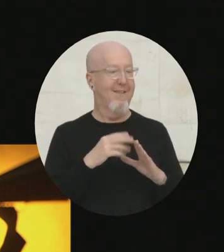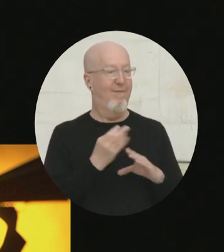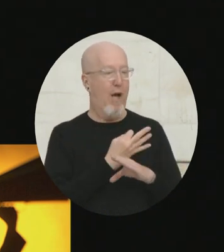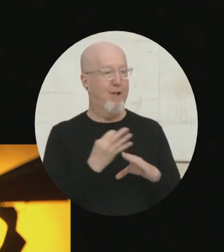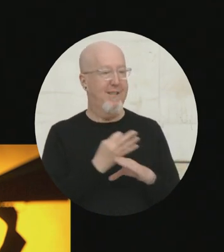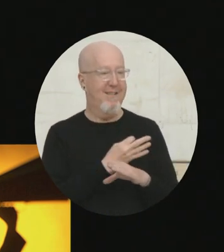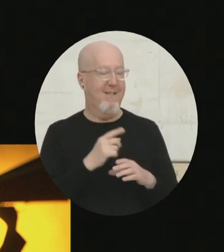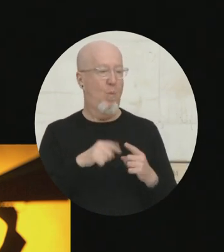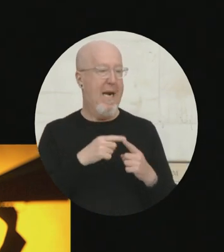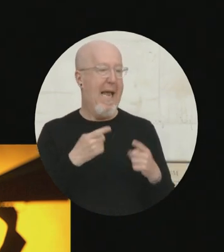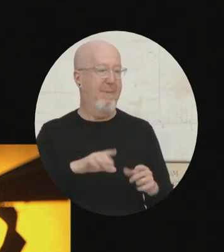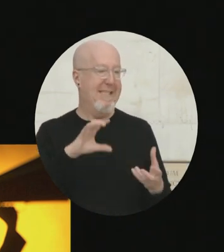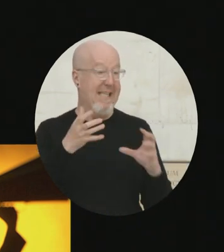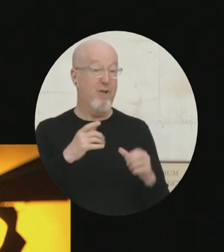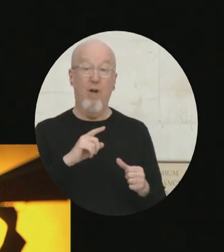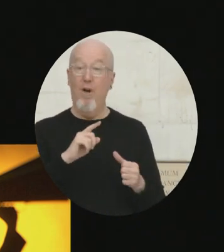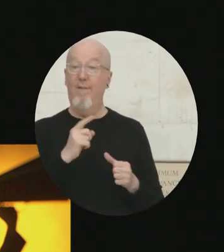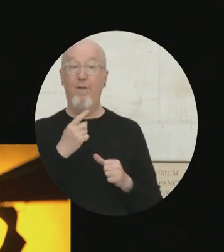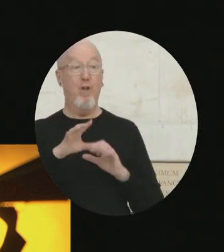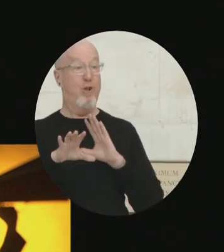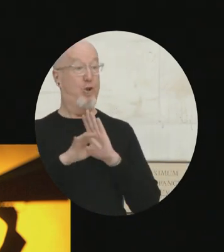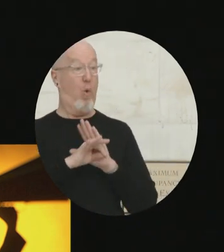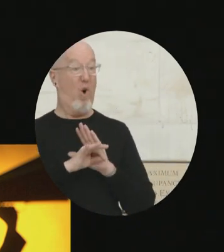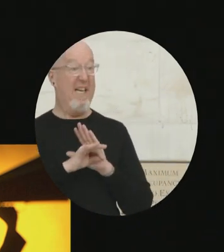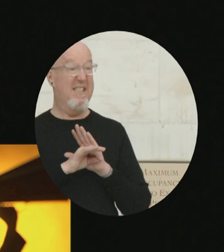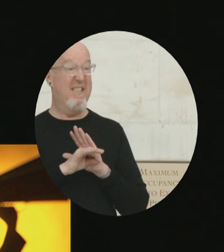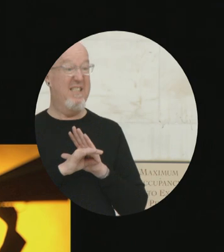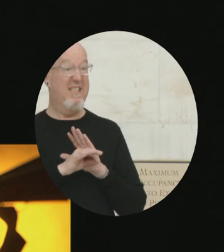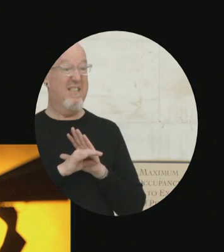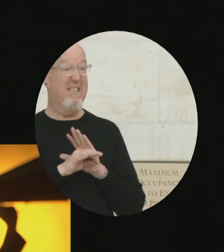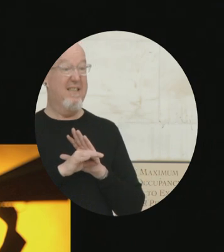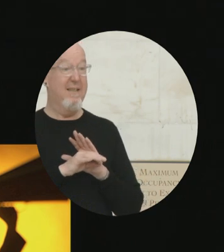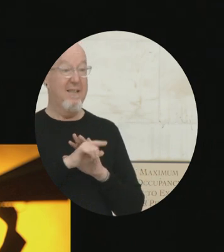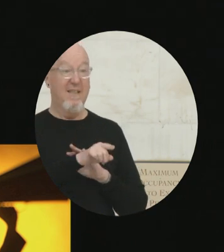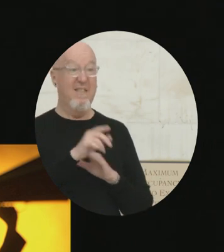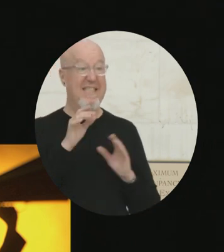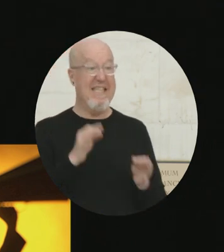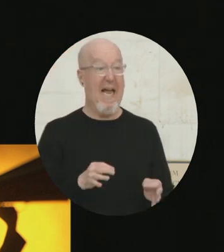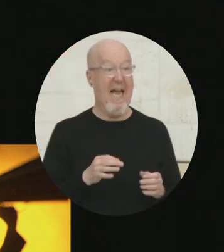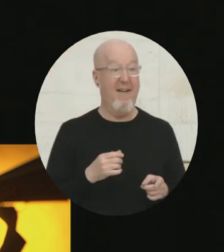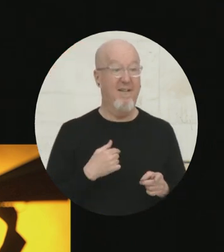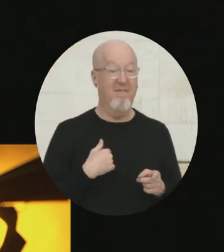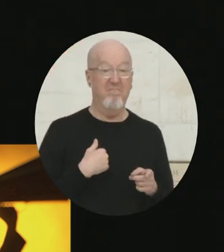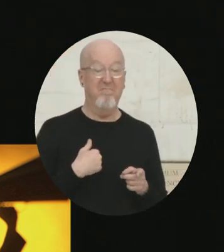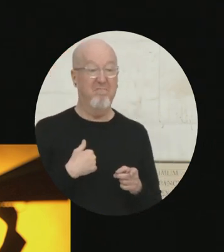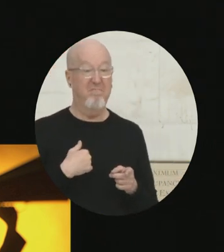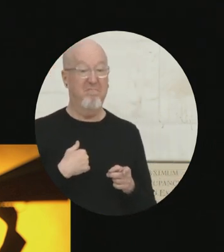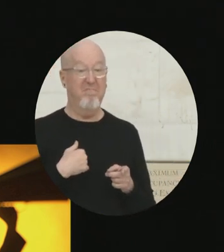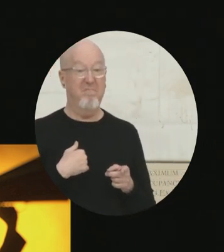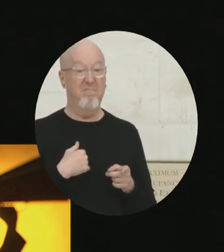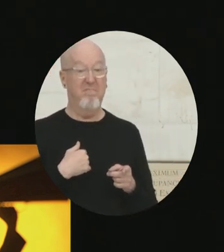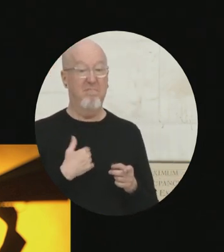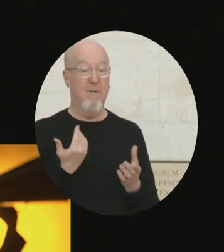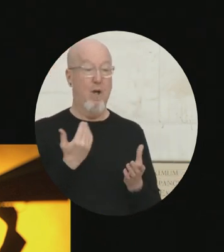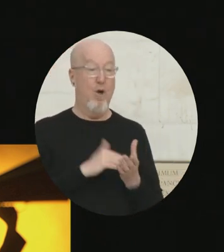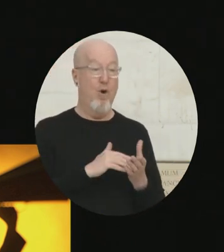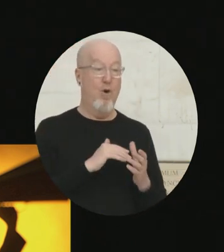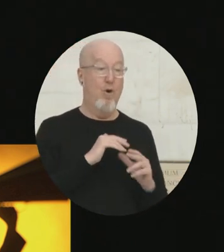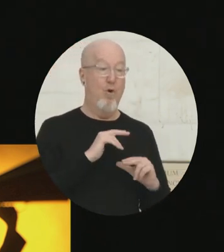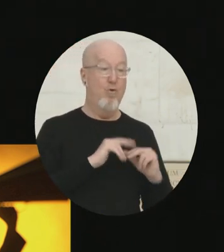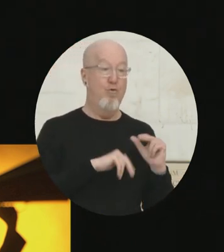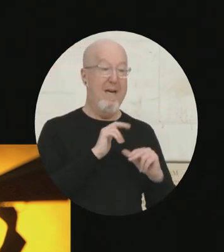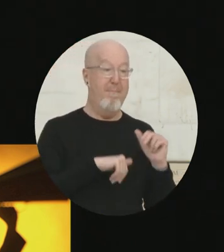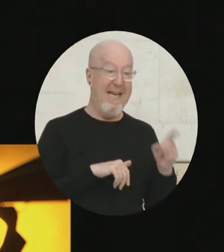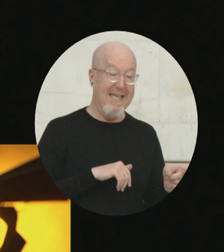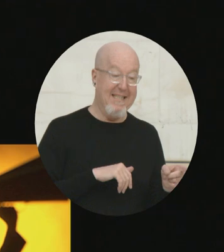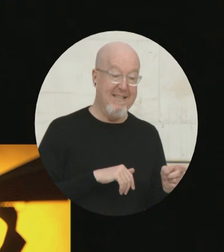after a disaster is whether or not to go back to that damaged home, that damaged business, and to rebuild. Or if we move someplace